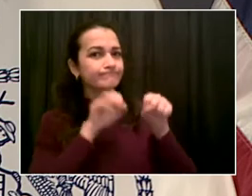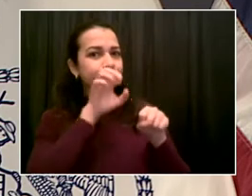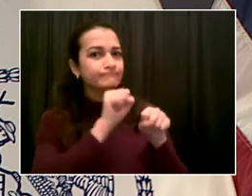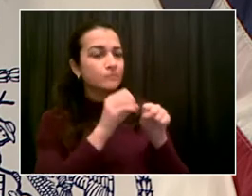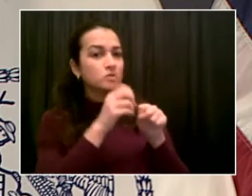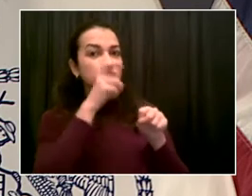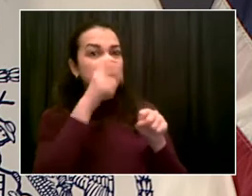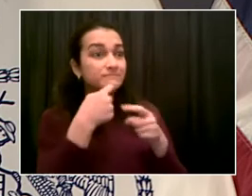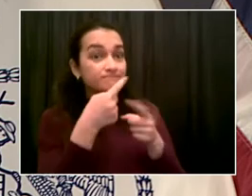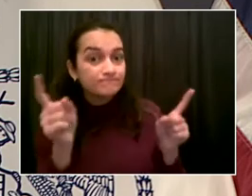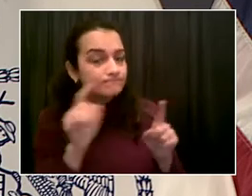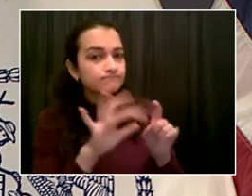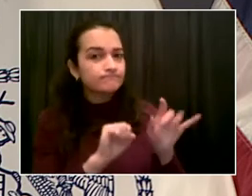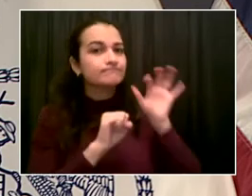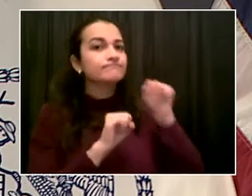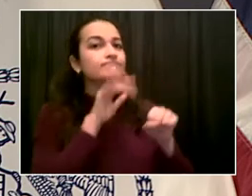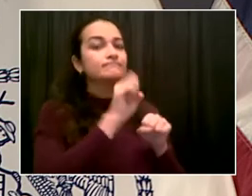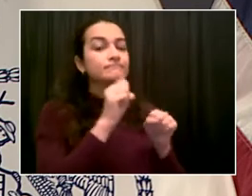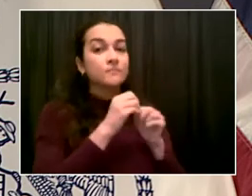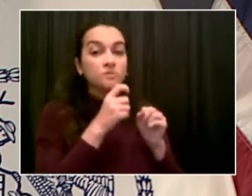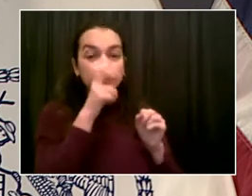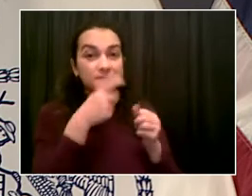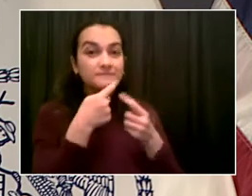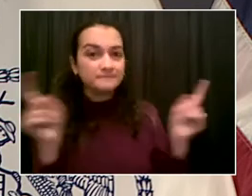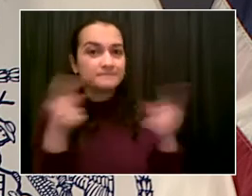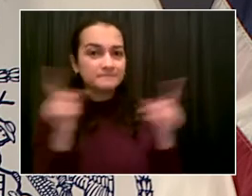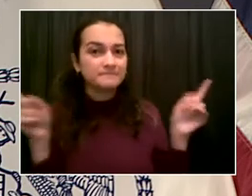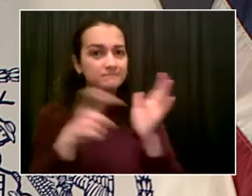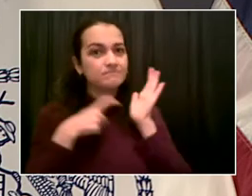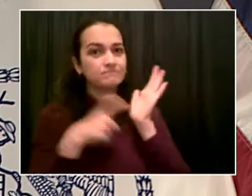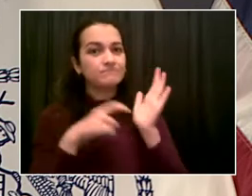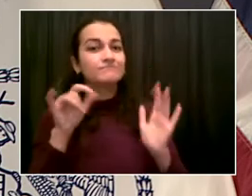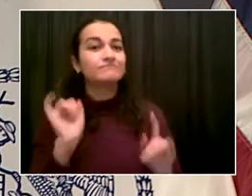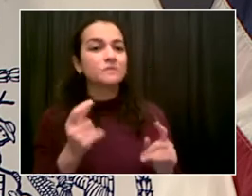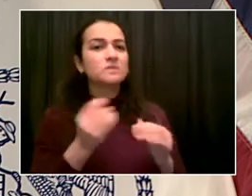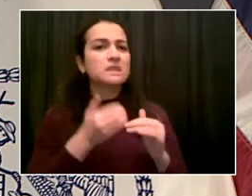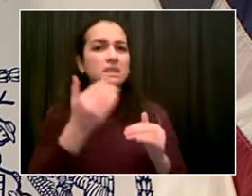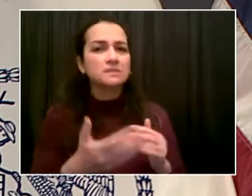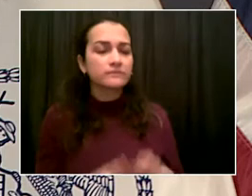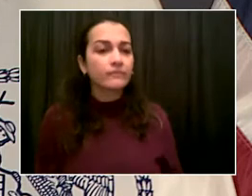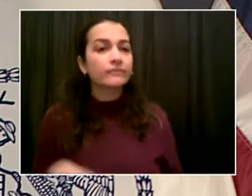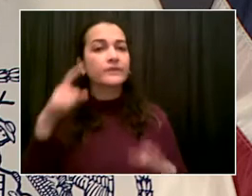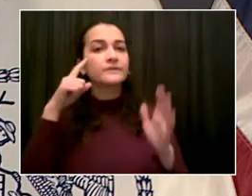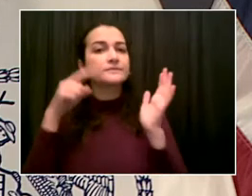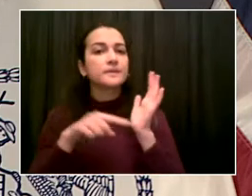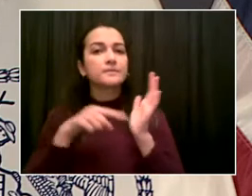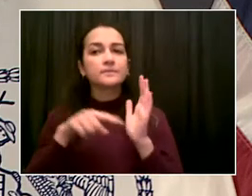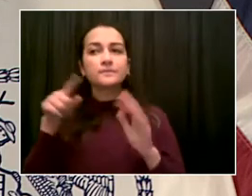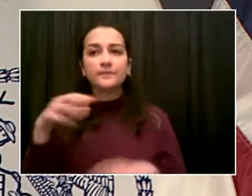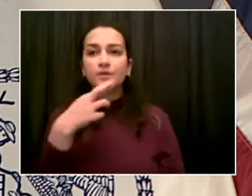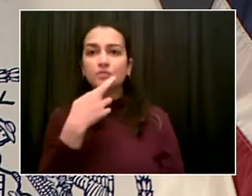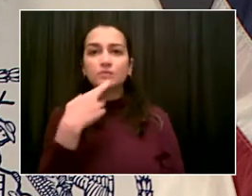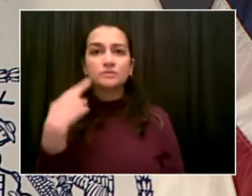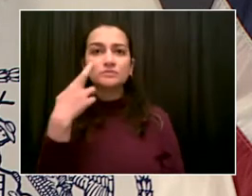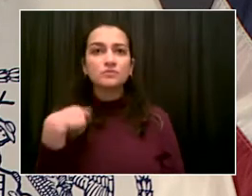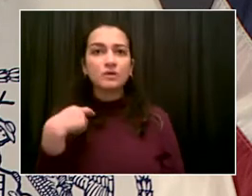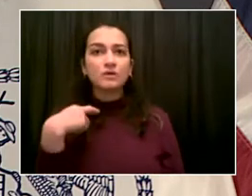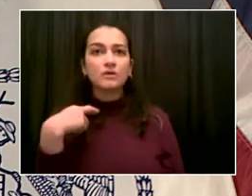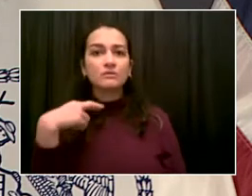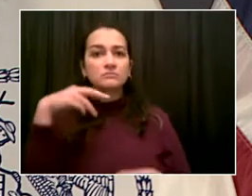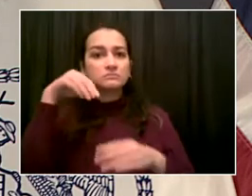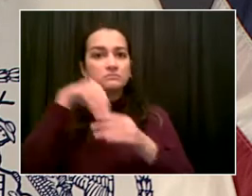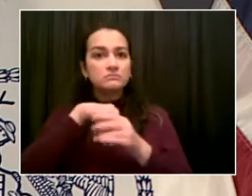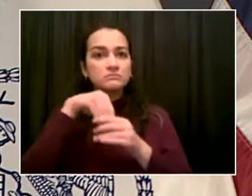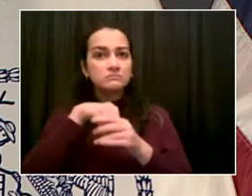one of them? What do you have in mind as far as that goes? Michael, I'm not going to go through a theoretical list on